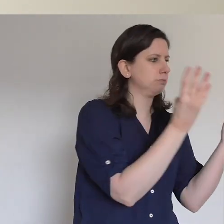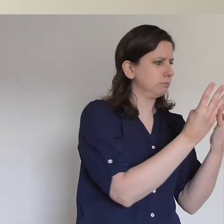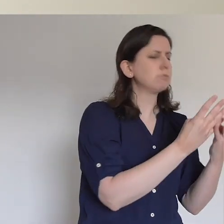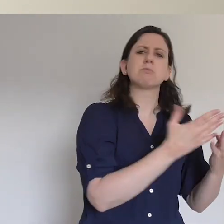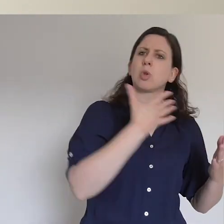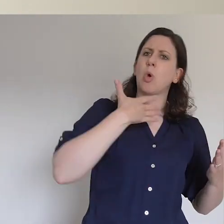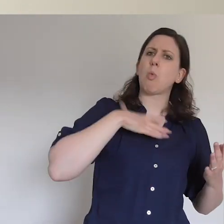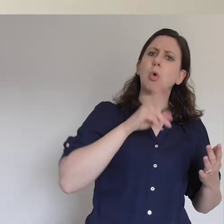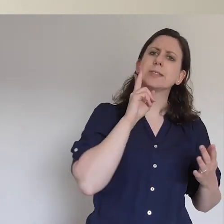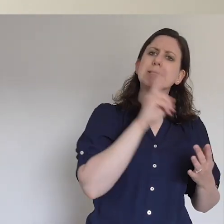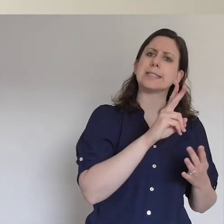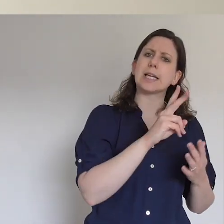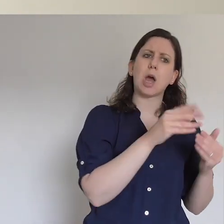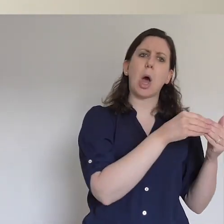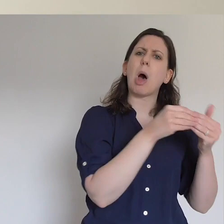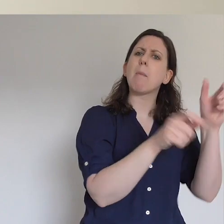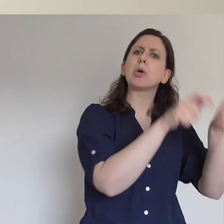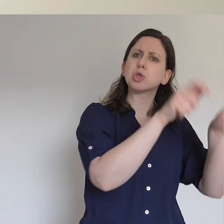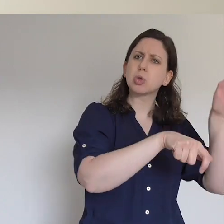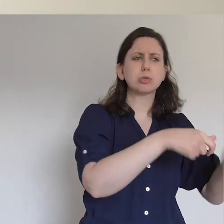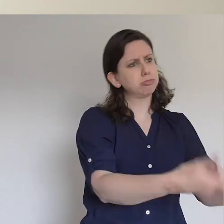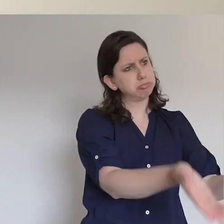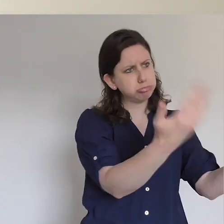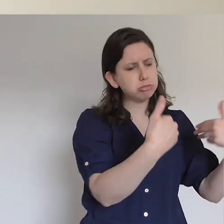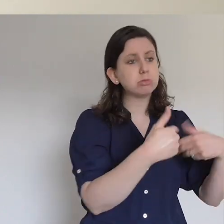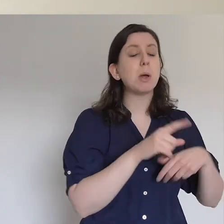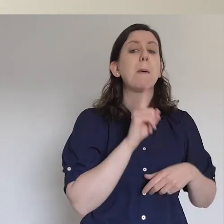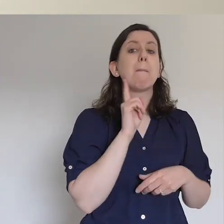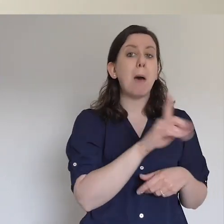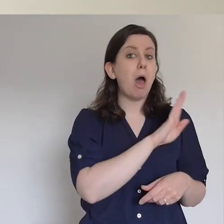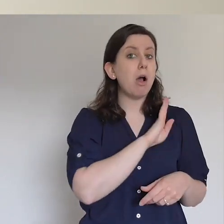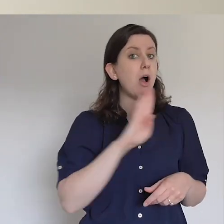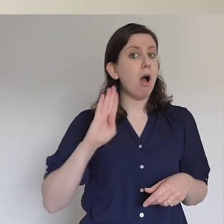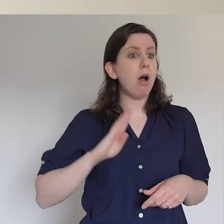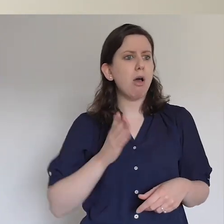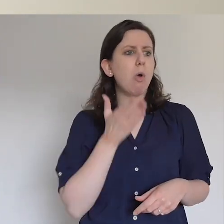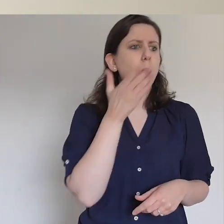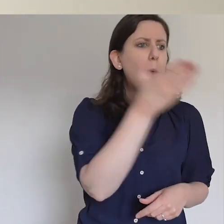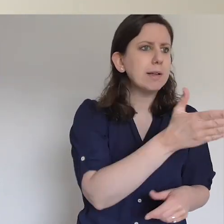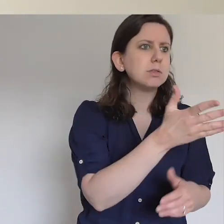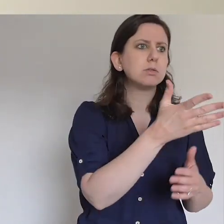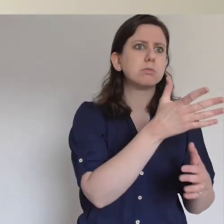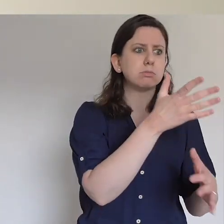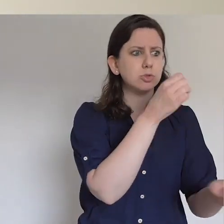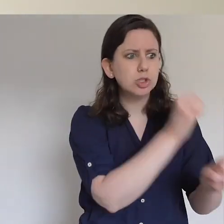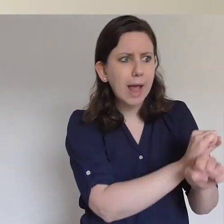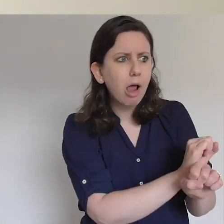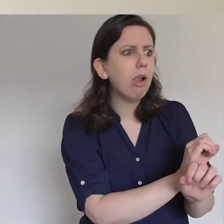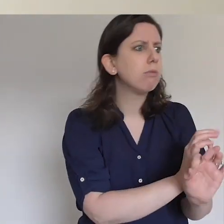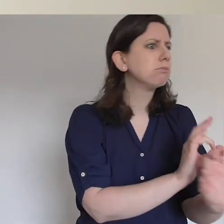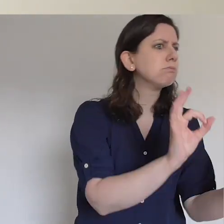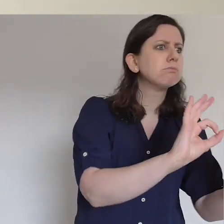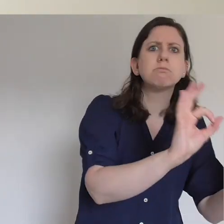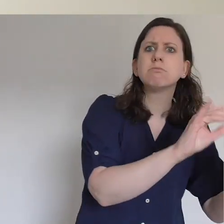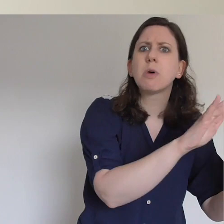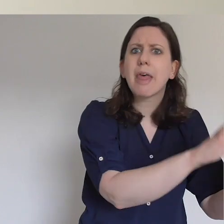But on arriving at the jail, the officers did not find them there. So they went back and reported, We